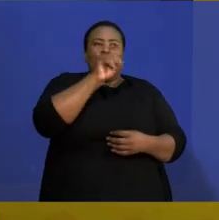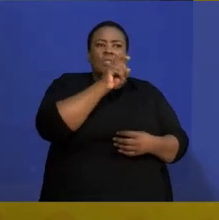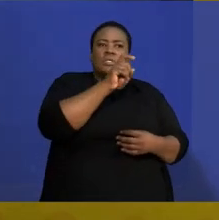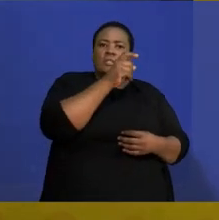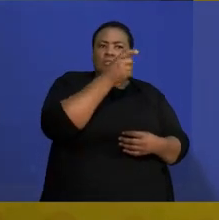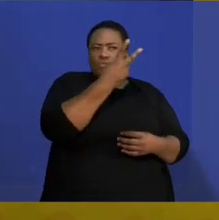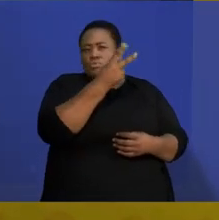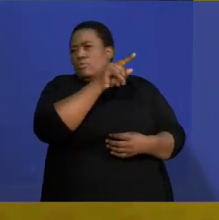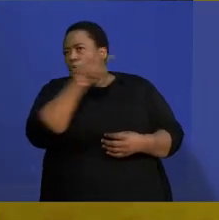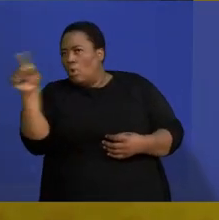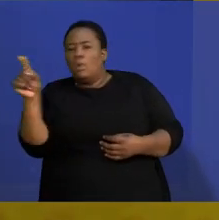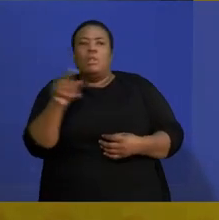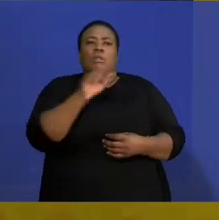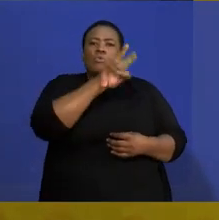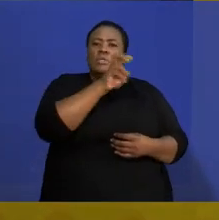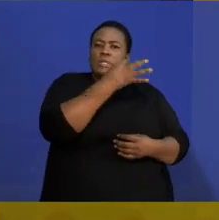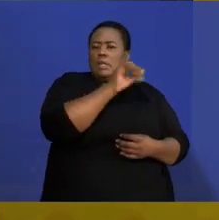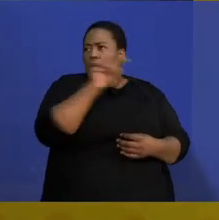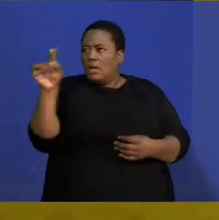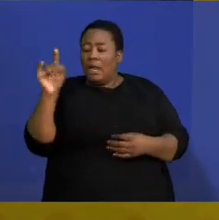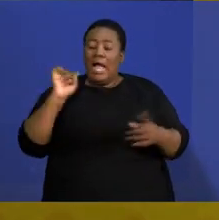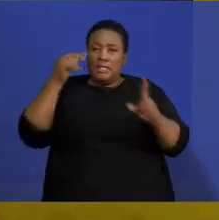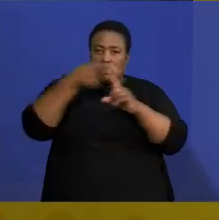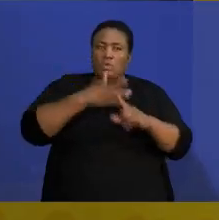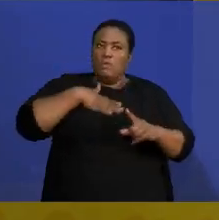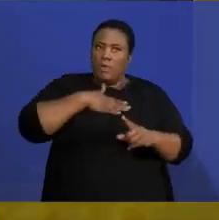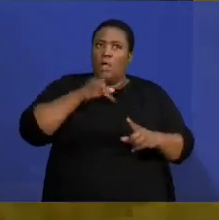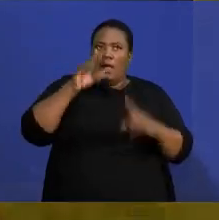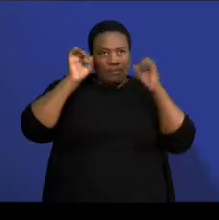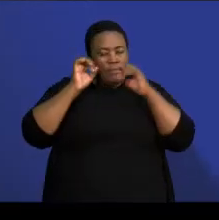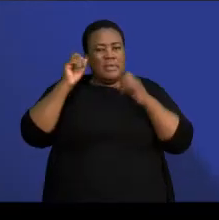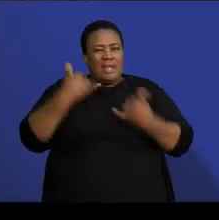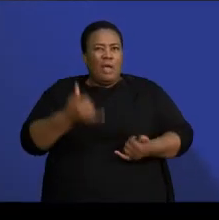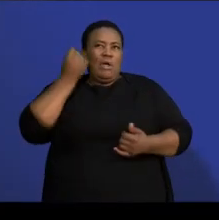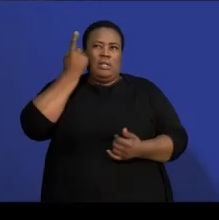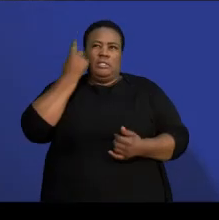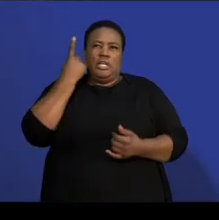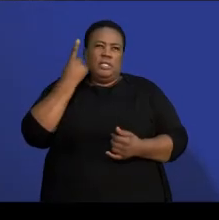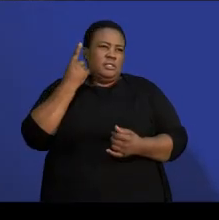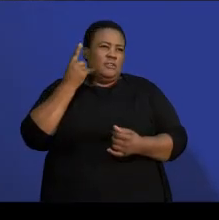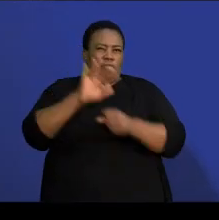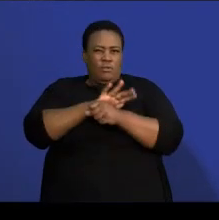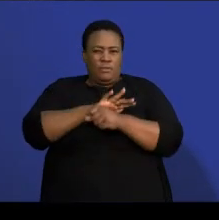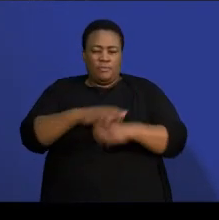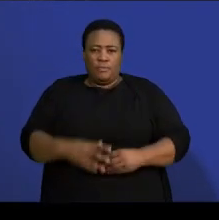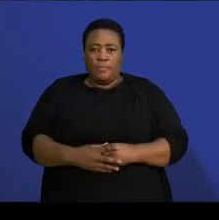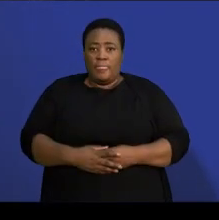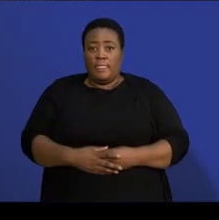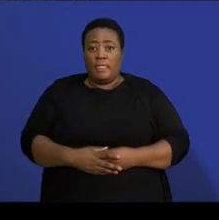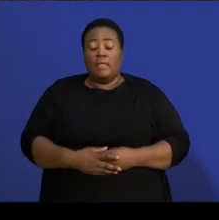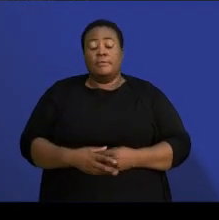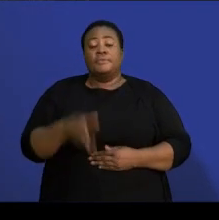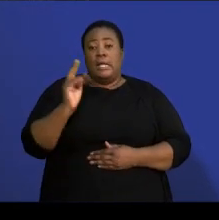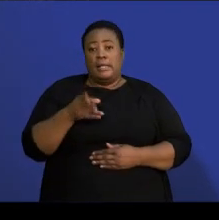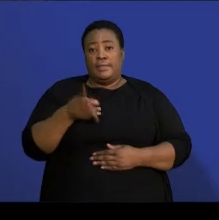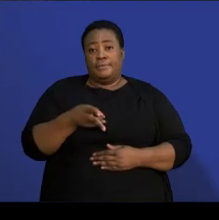okay with your understanding for the exam. And then the other thing that you need to also look at here